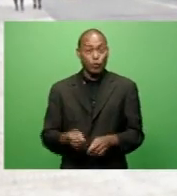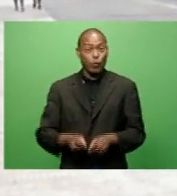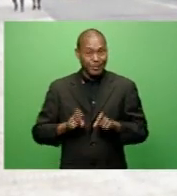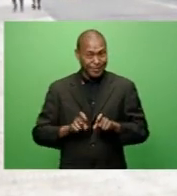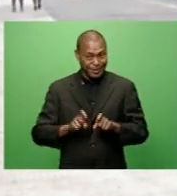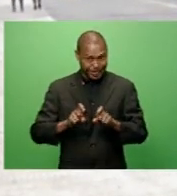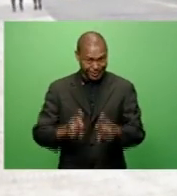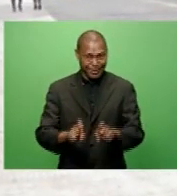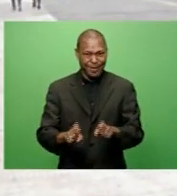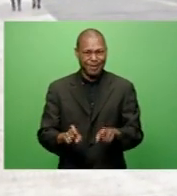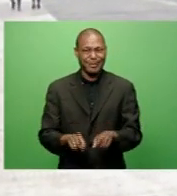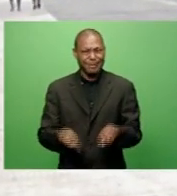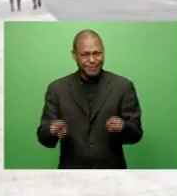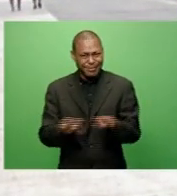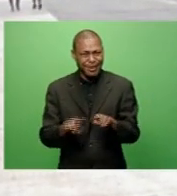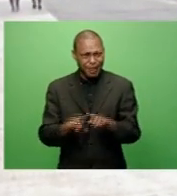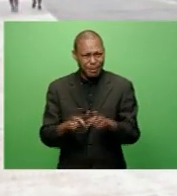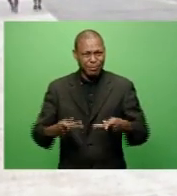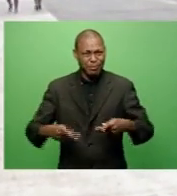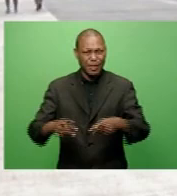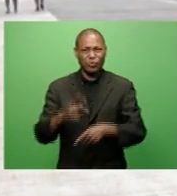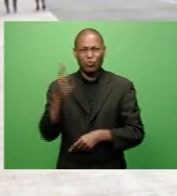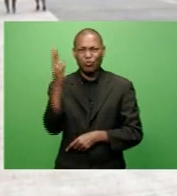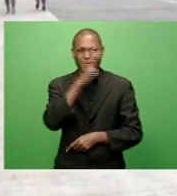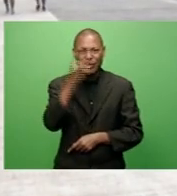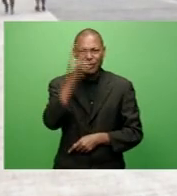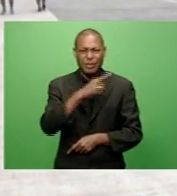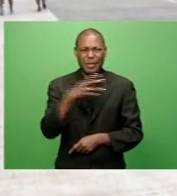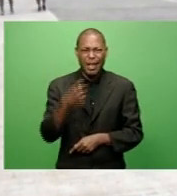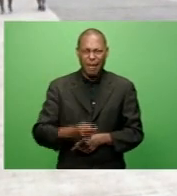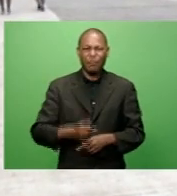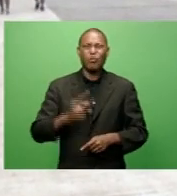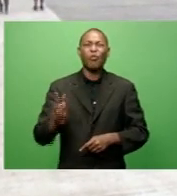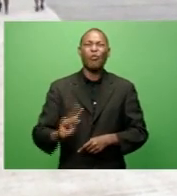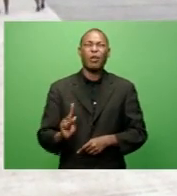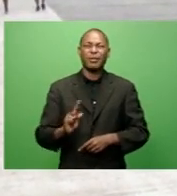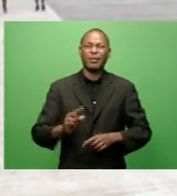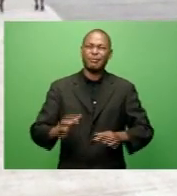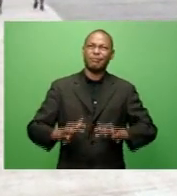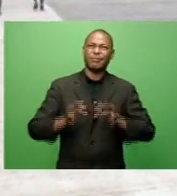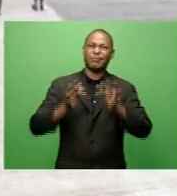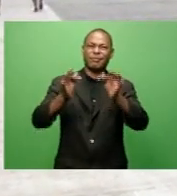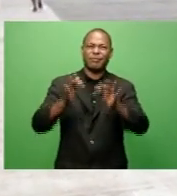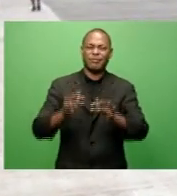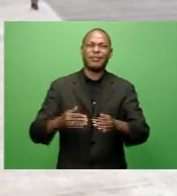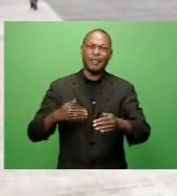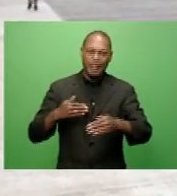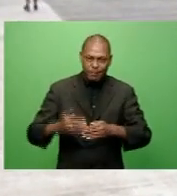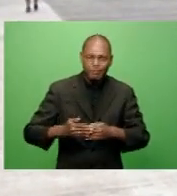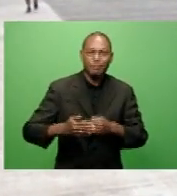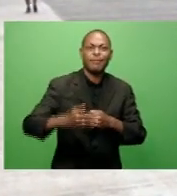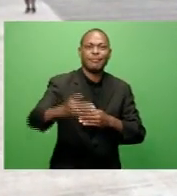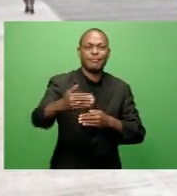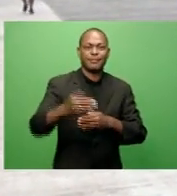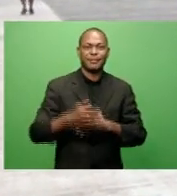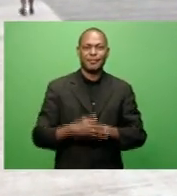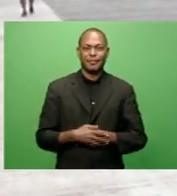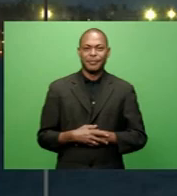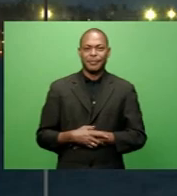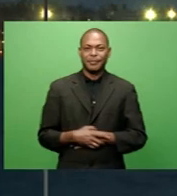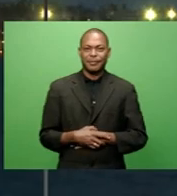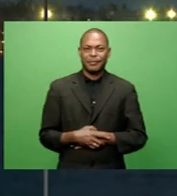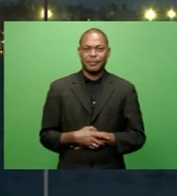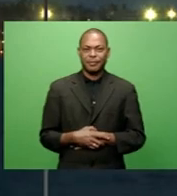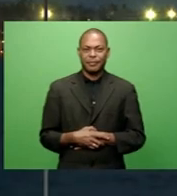situation for a year, we risk erasing much of the progress achieved over the years. Kouroui Tandlala, FBC News.